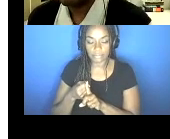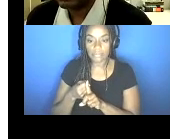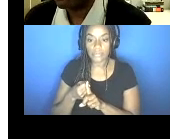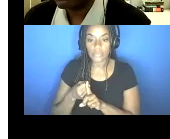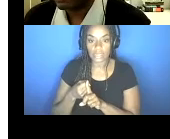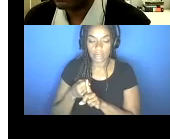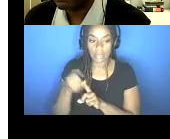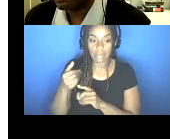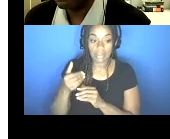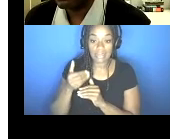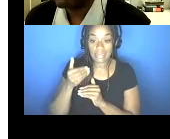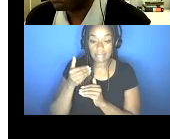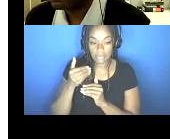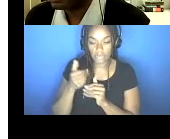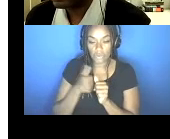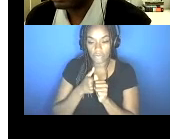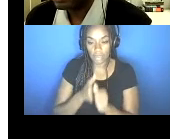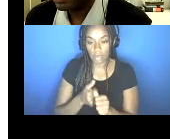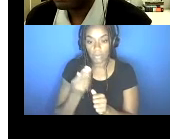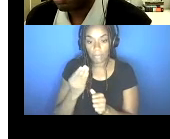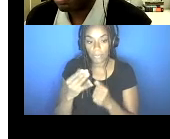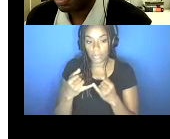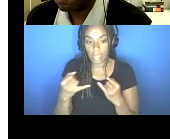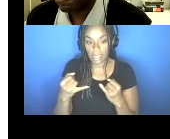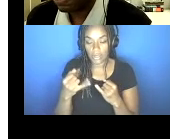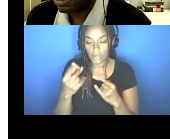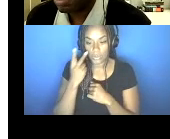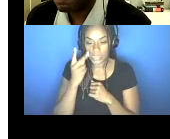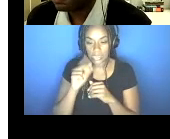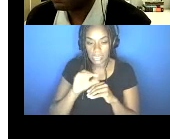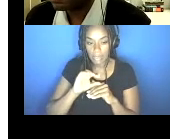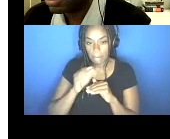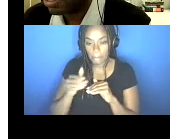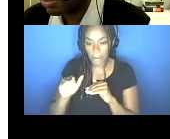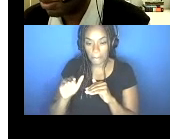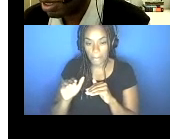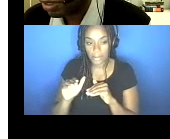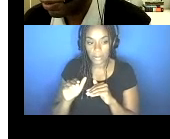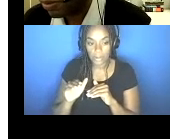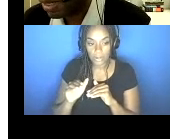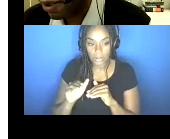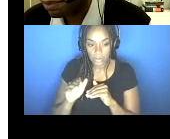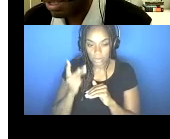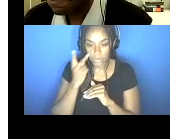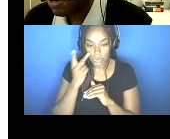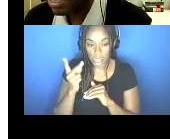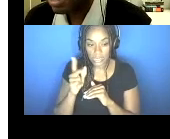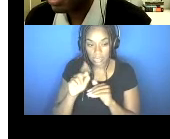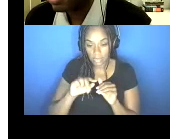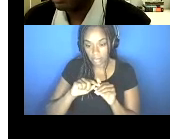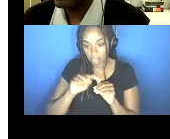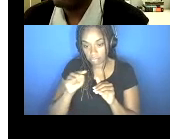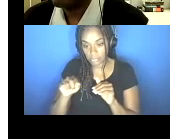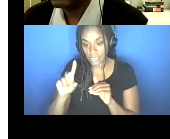following that blue line a little bit forward, you can see this bump, hopefully you can see my mouse, you can see the delta, where the delta variant